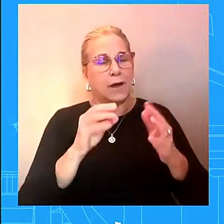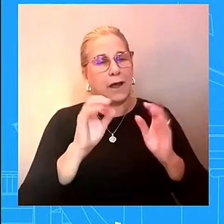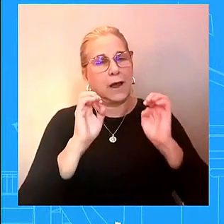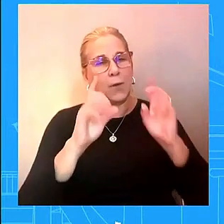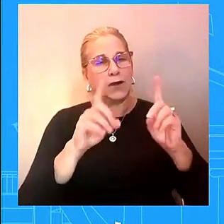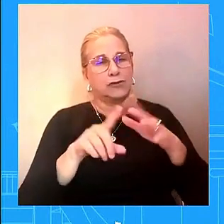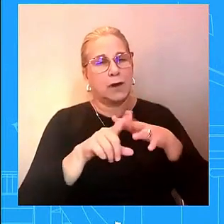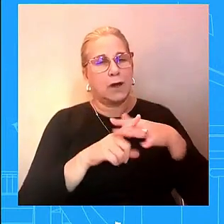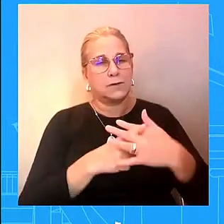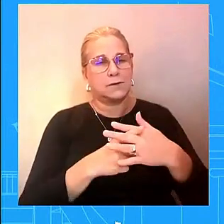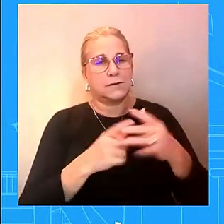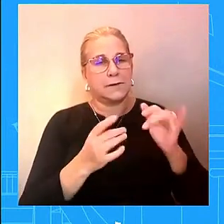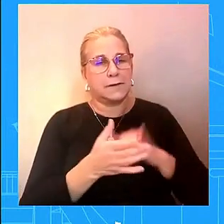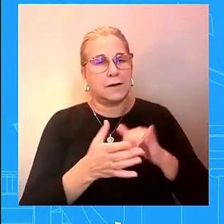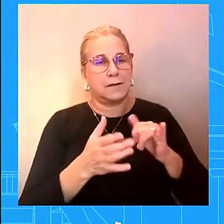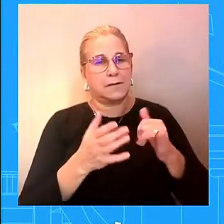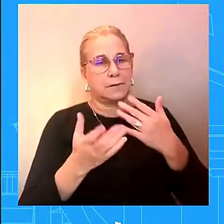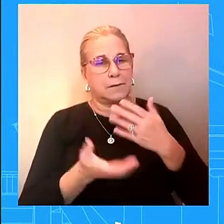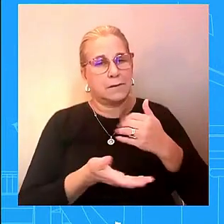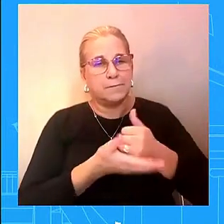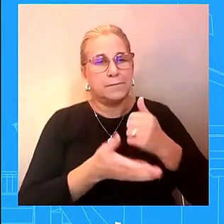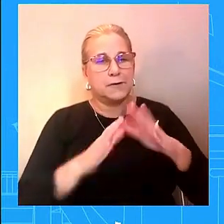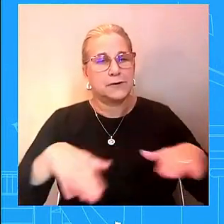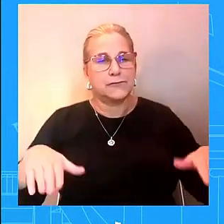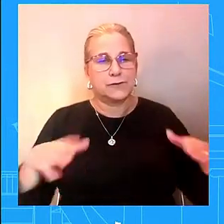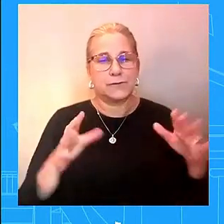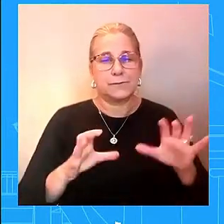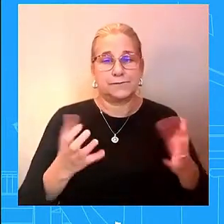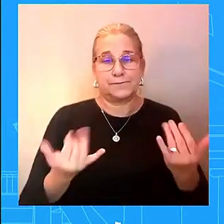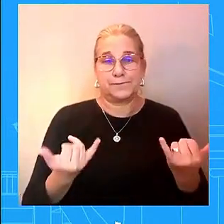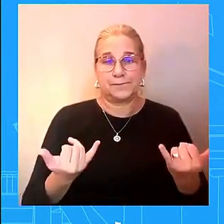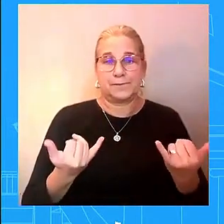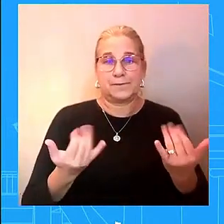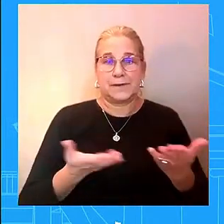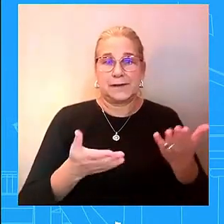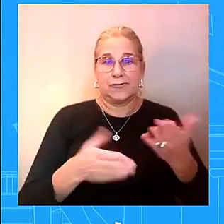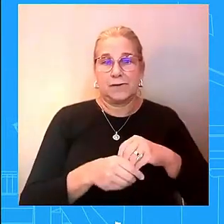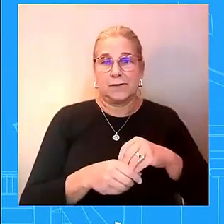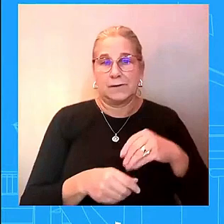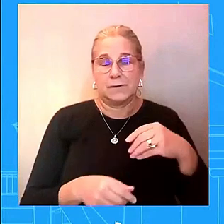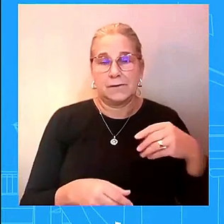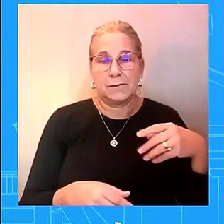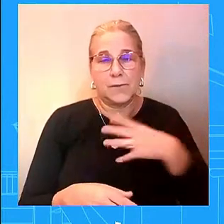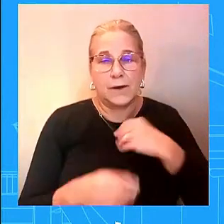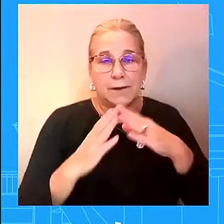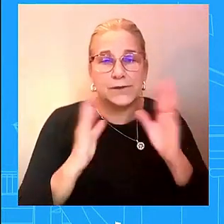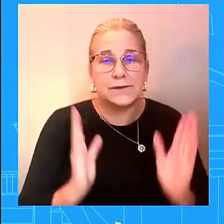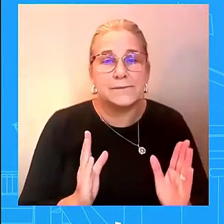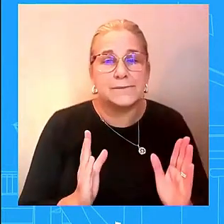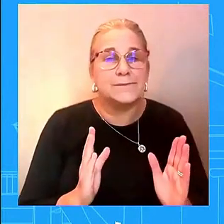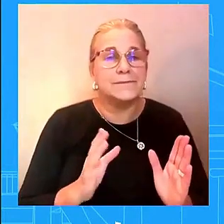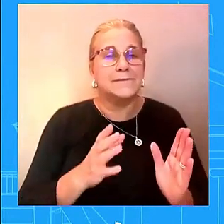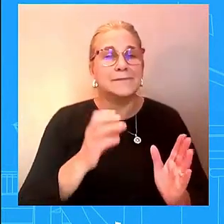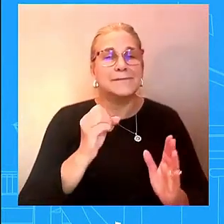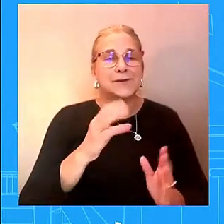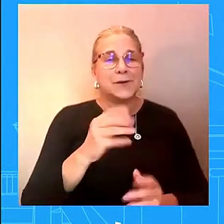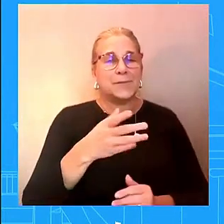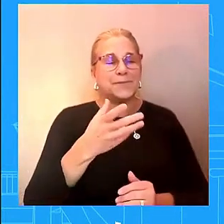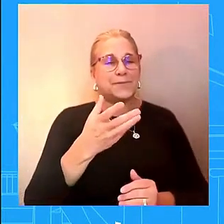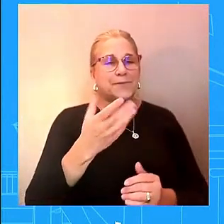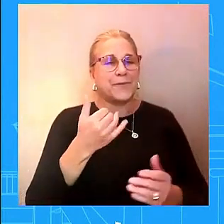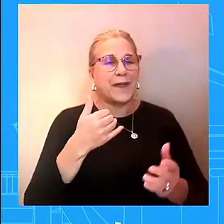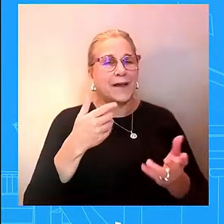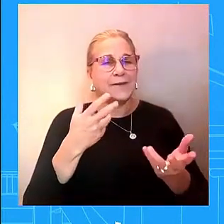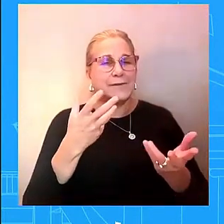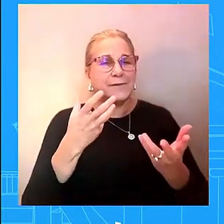folks uh the first lady hopes the tour inspires everyone who visits the white house to learn